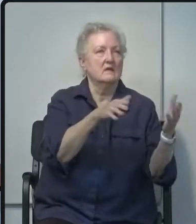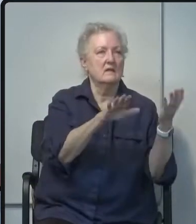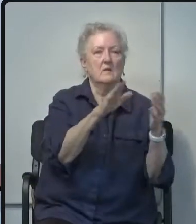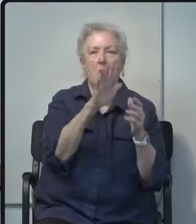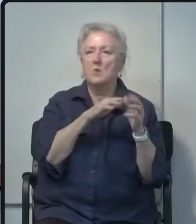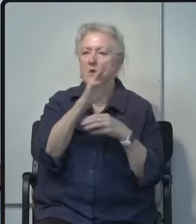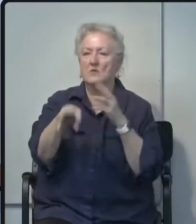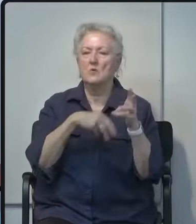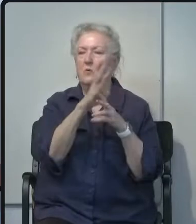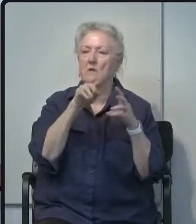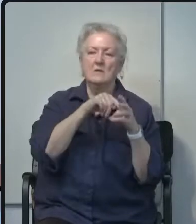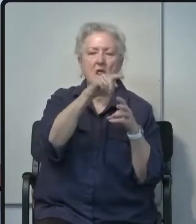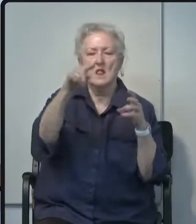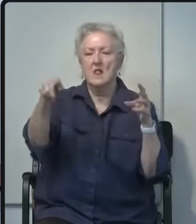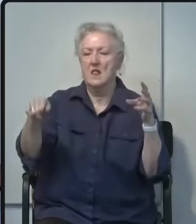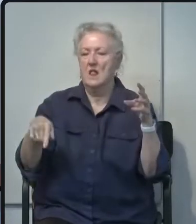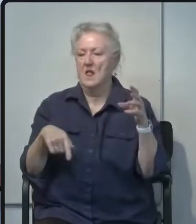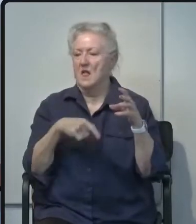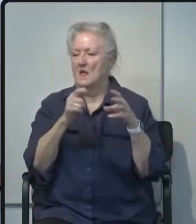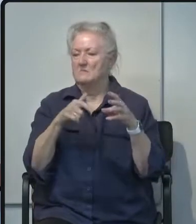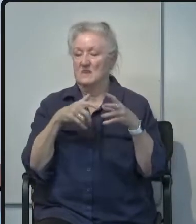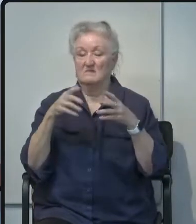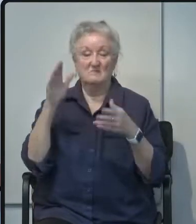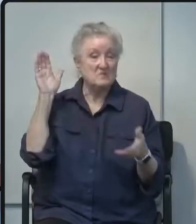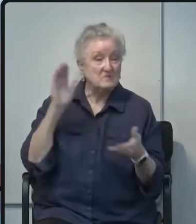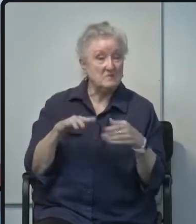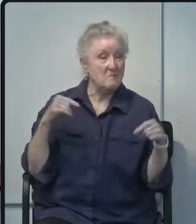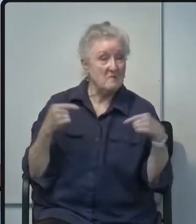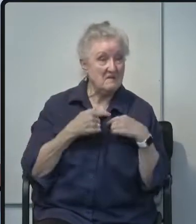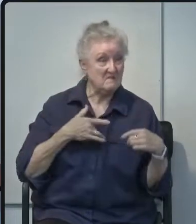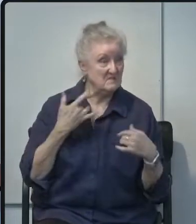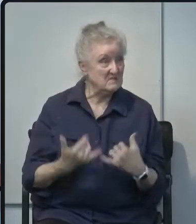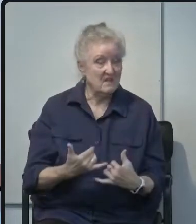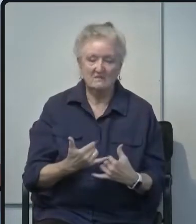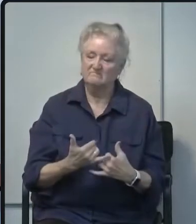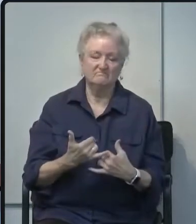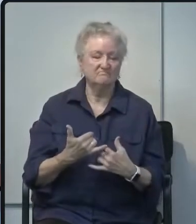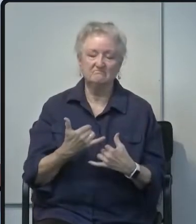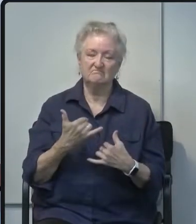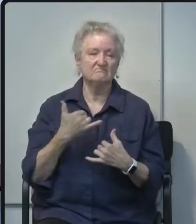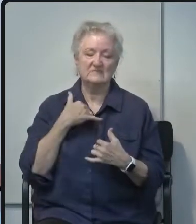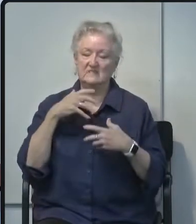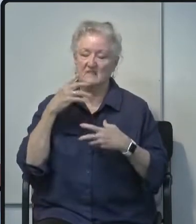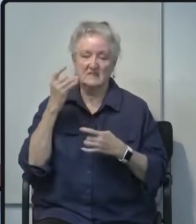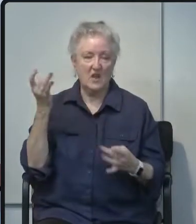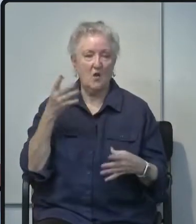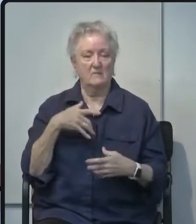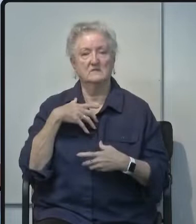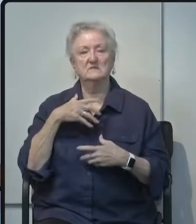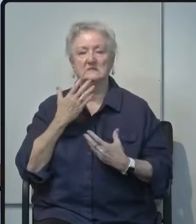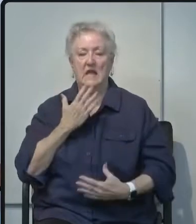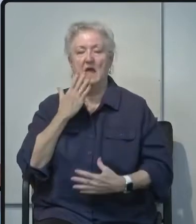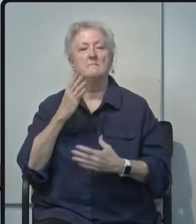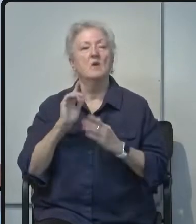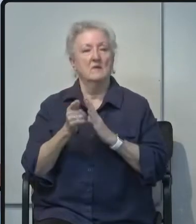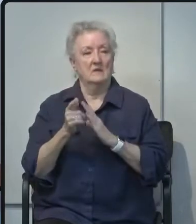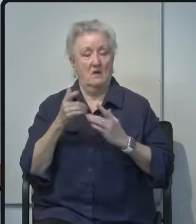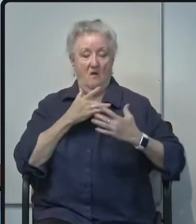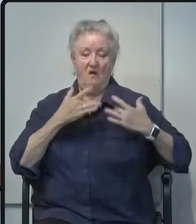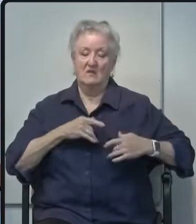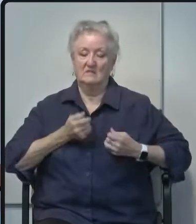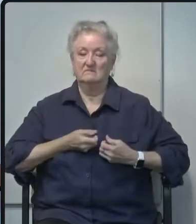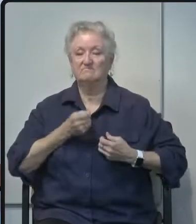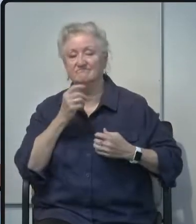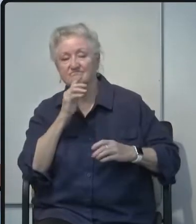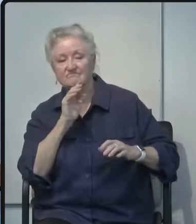but that doesn't take away from the pain we now feel as a community in this tragic moment our hearts go out to the